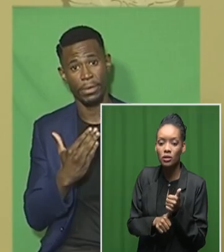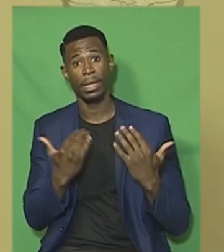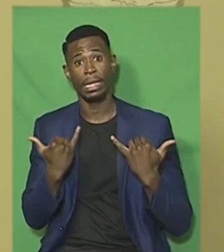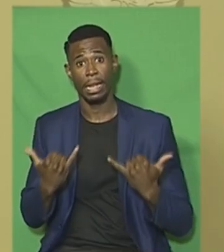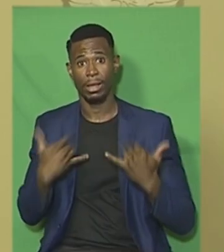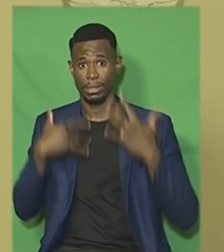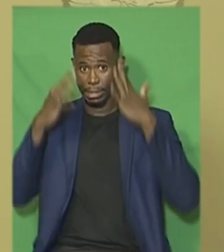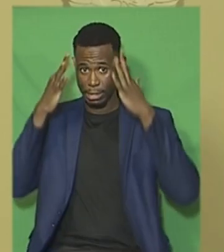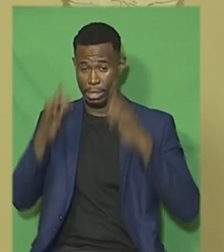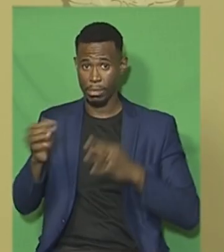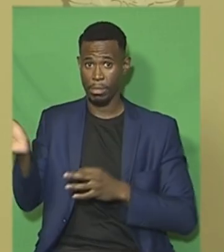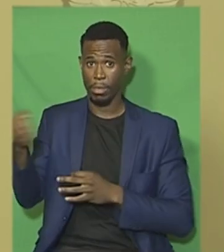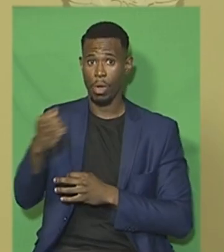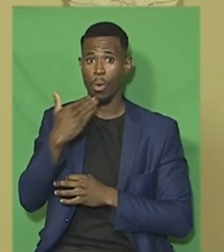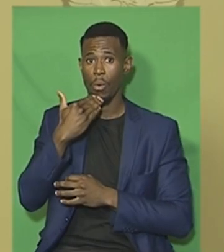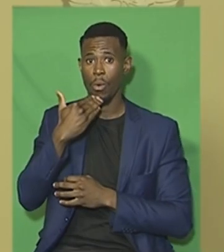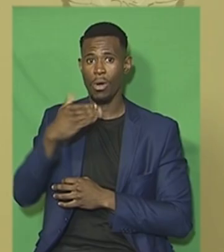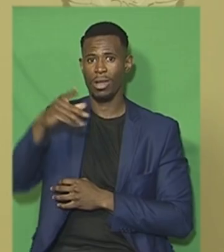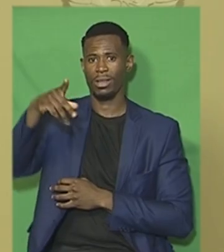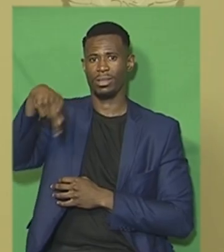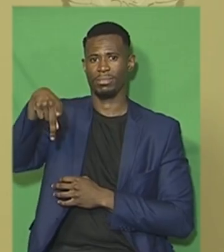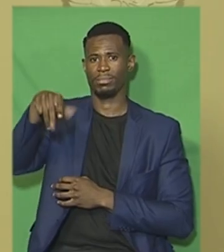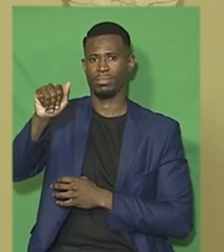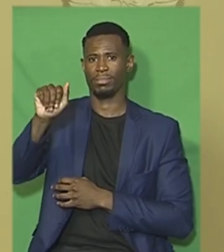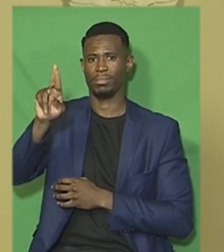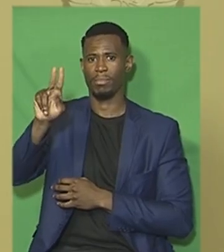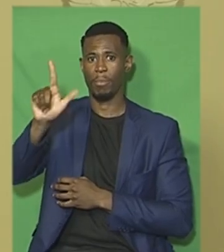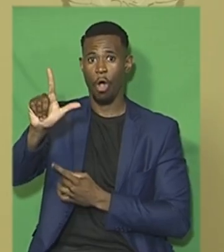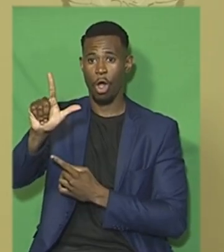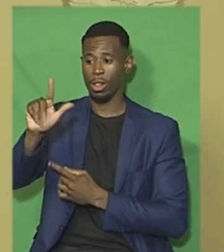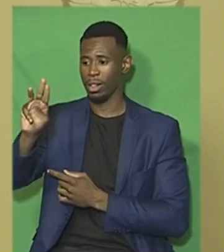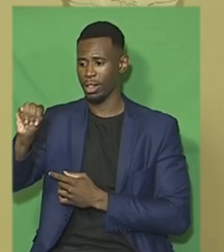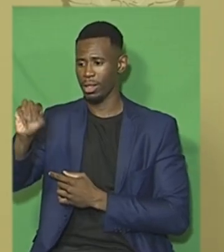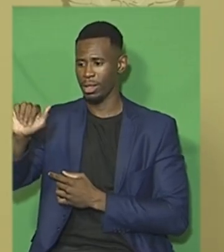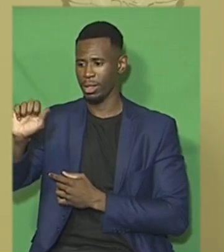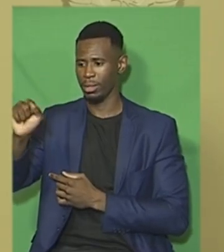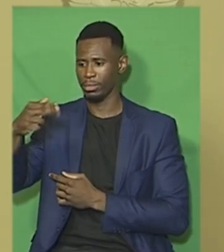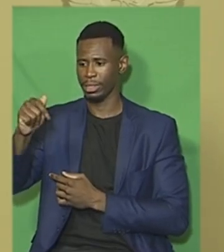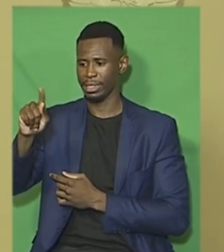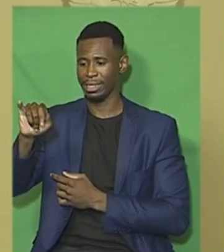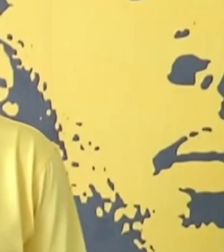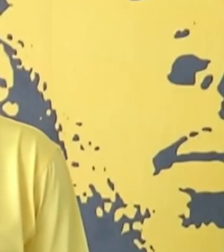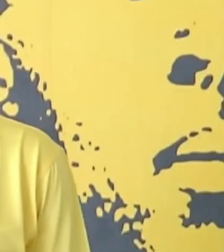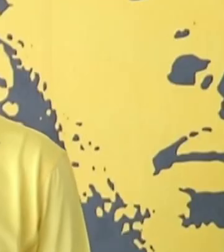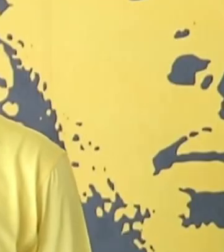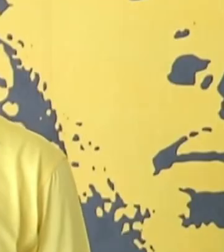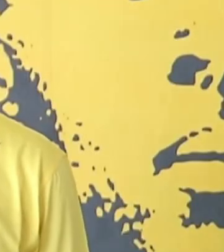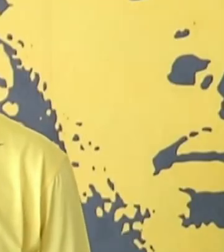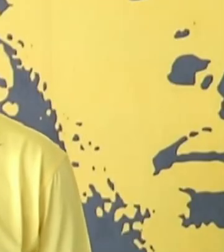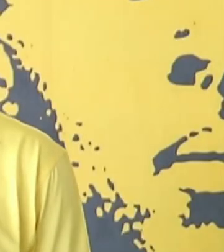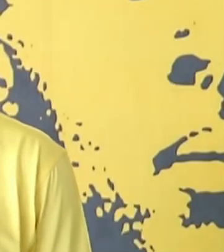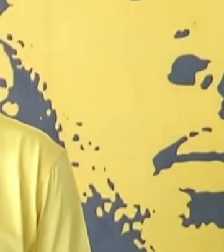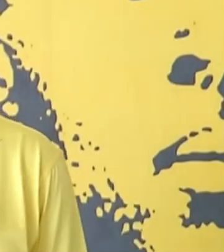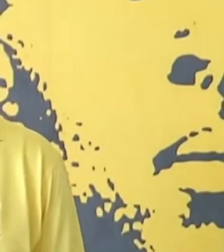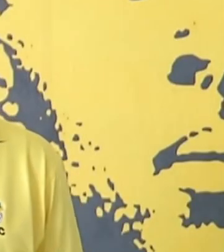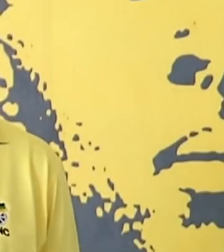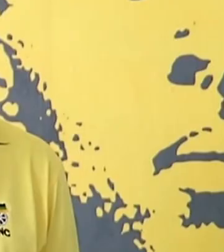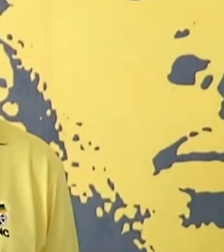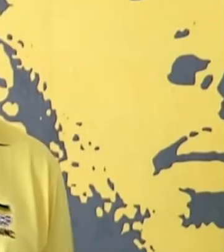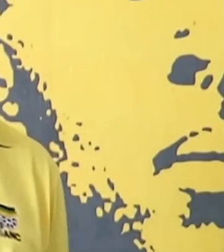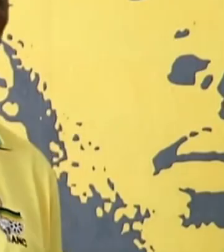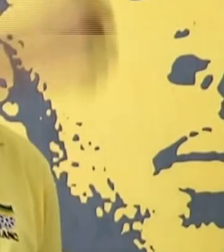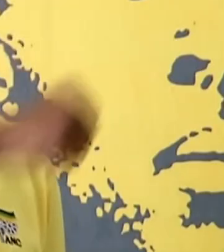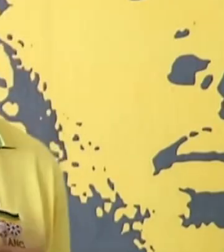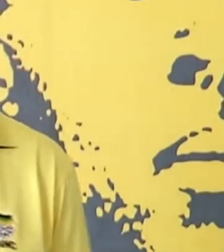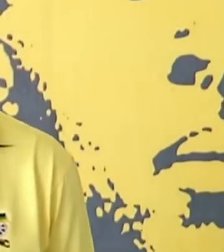appoint Mr. Paul Machatile as Deputy President of the Republic of South Africa. Machatile's appointment comes